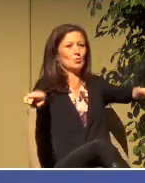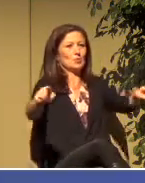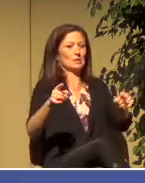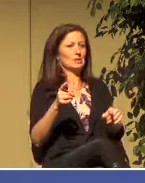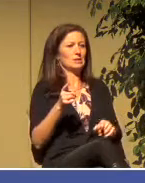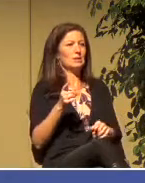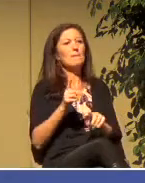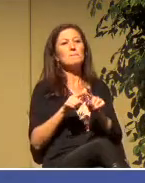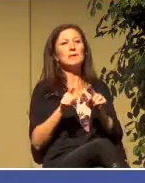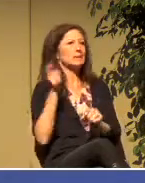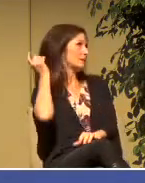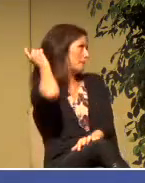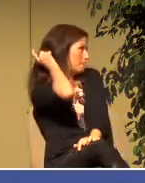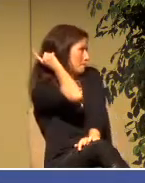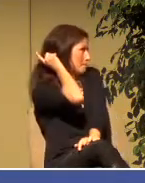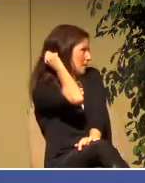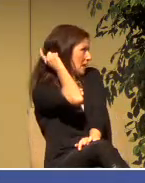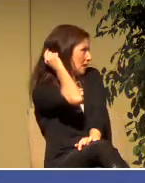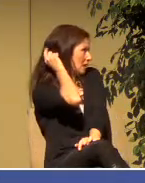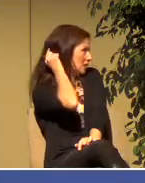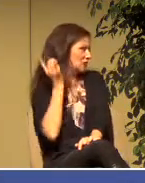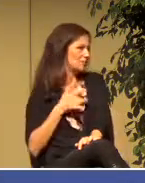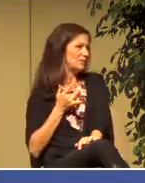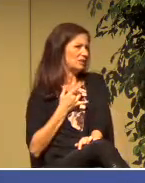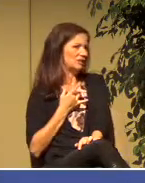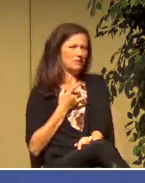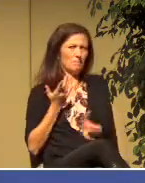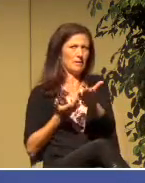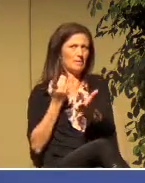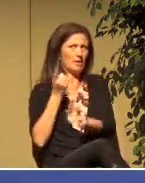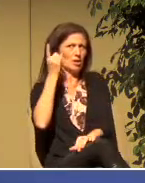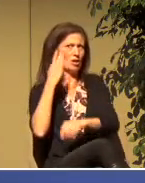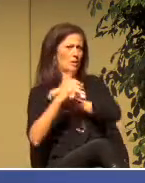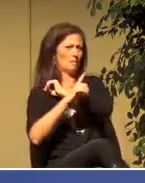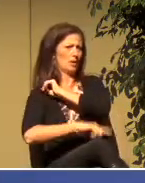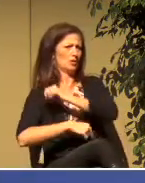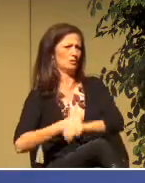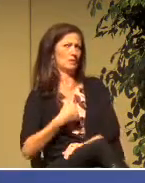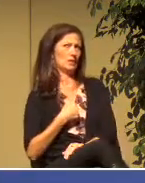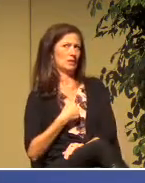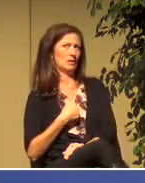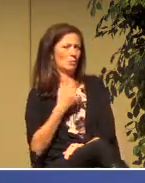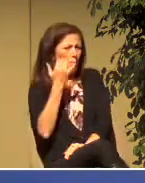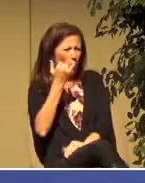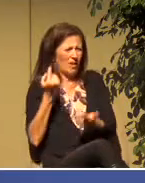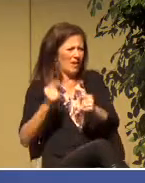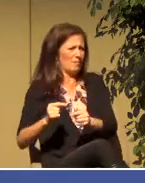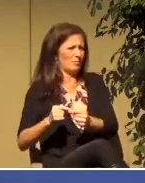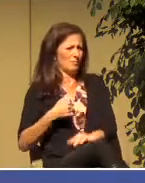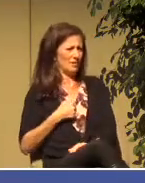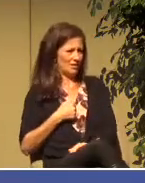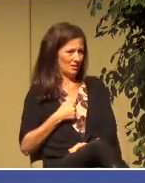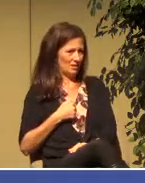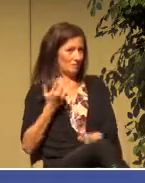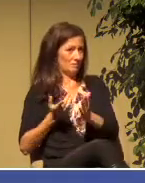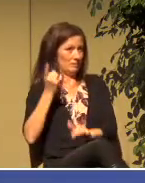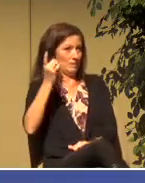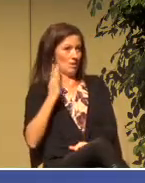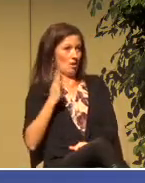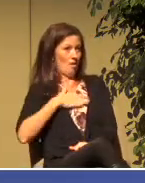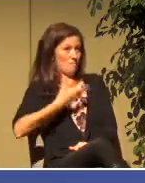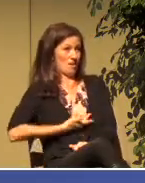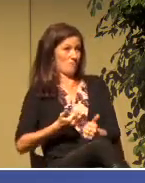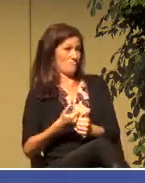punishing you? Have I done something wrong? Why is this happening to me? God must not be pleased with me.